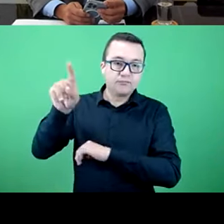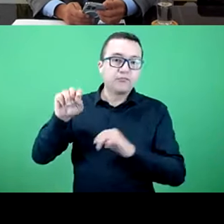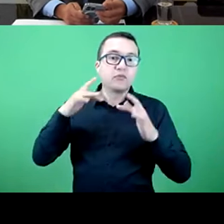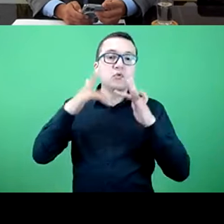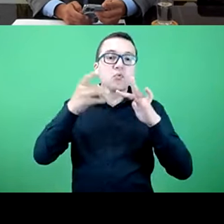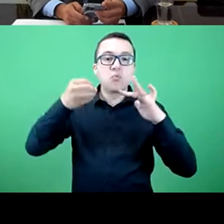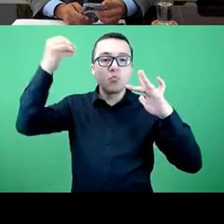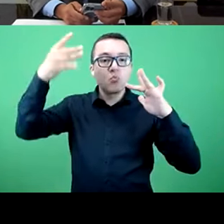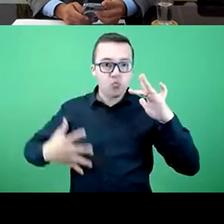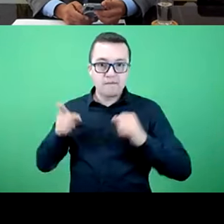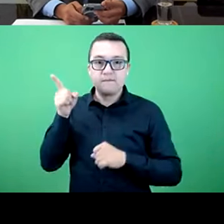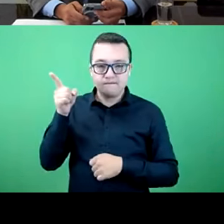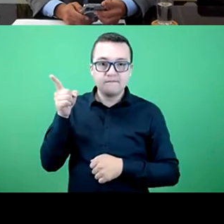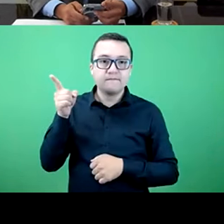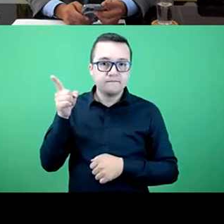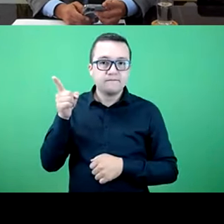the primary health services.